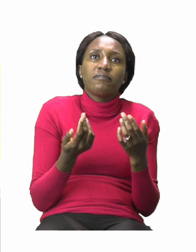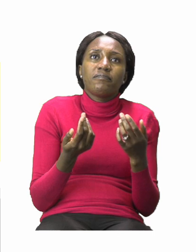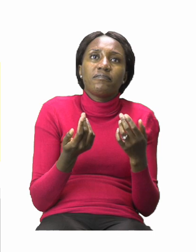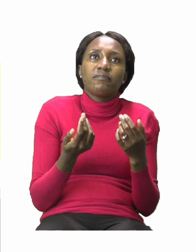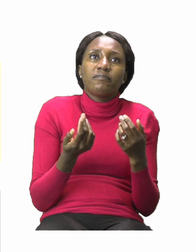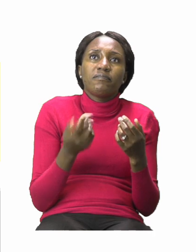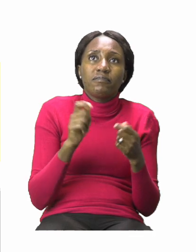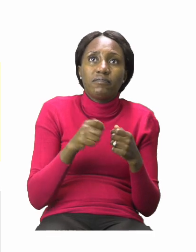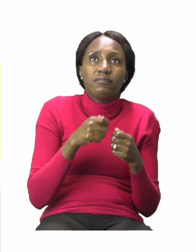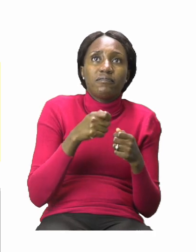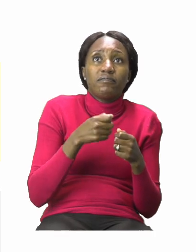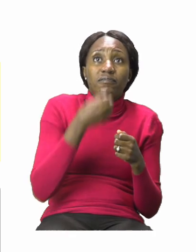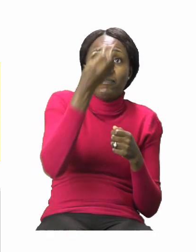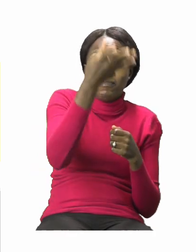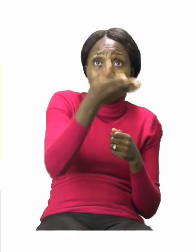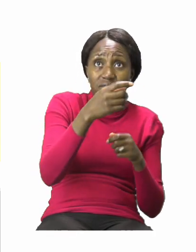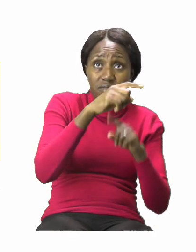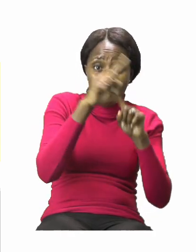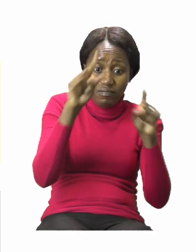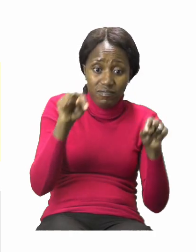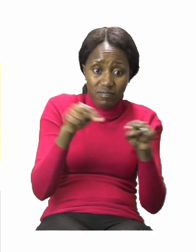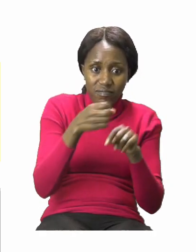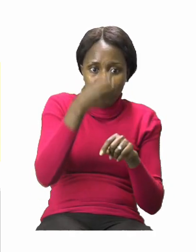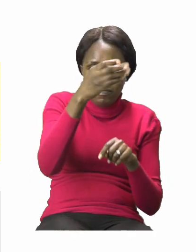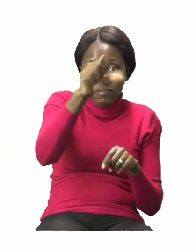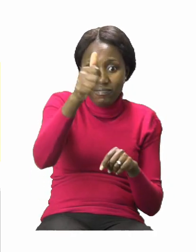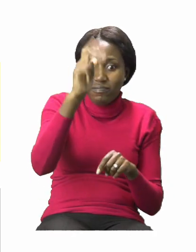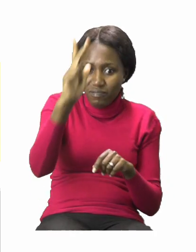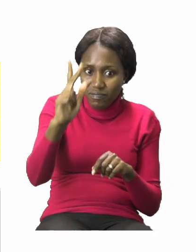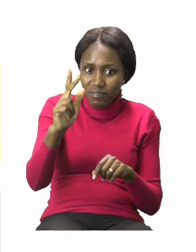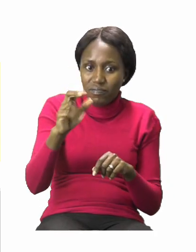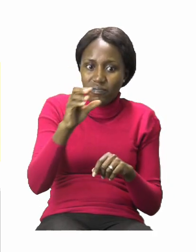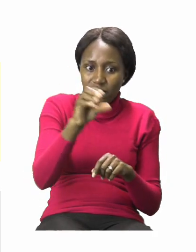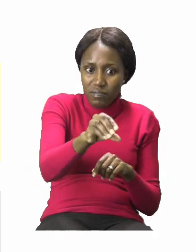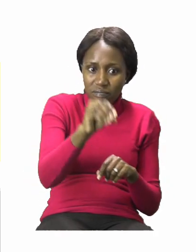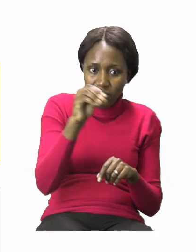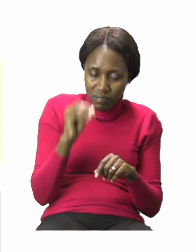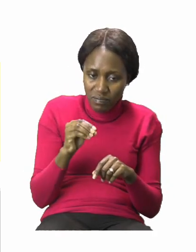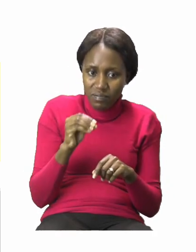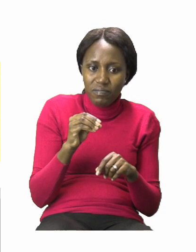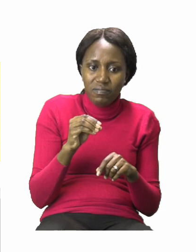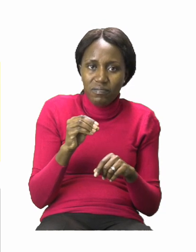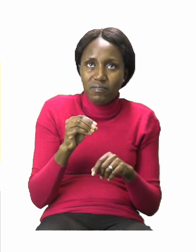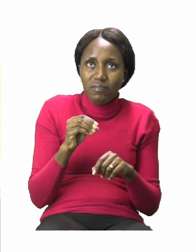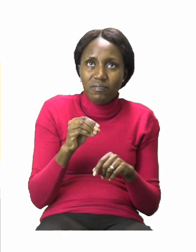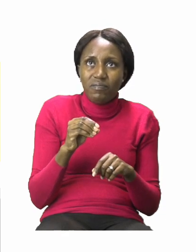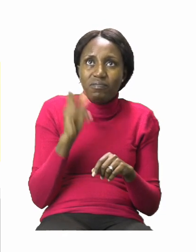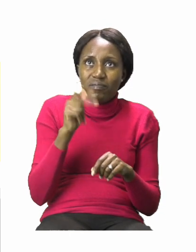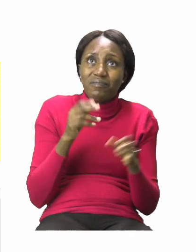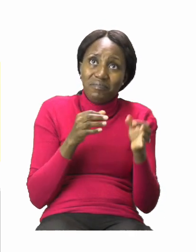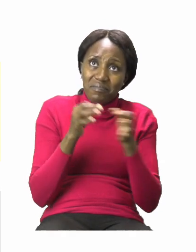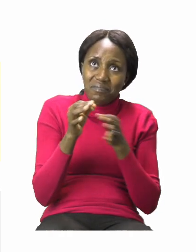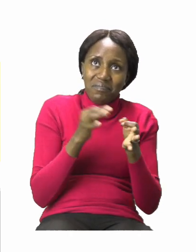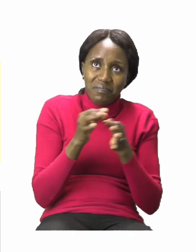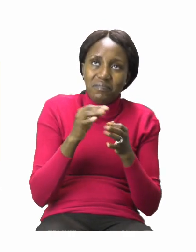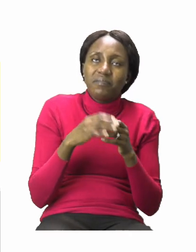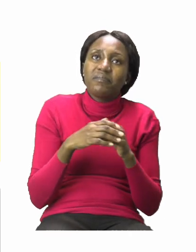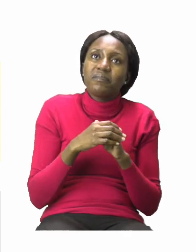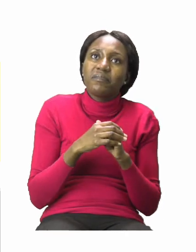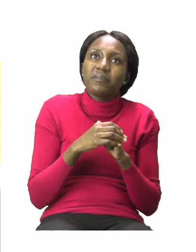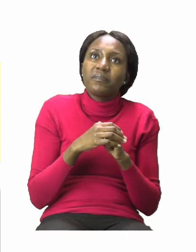can give it to someone else so that they can also pick a card. So, let us start our game.